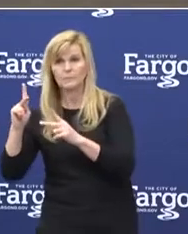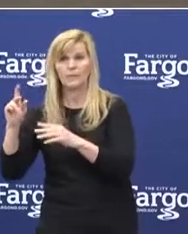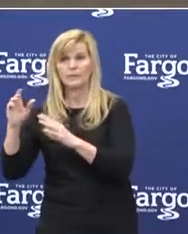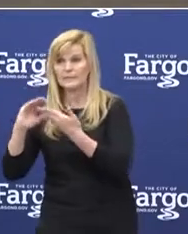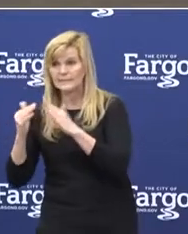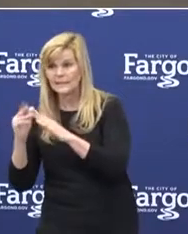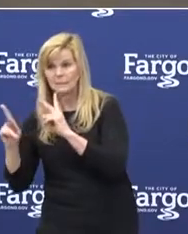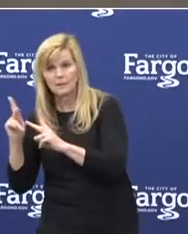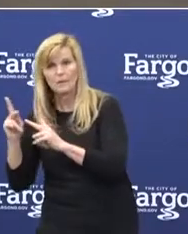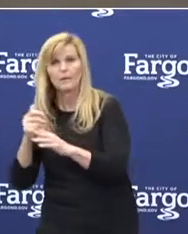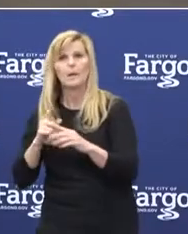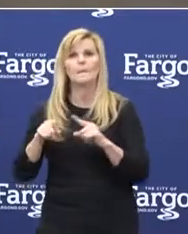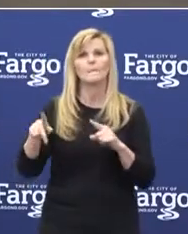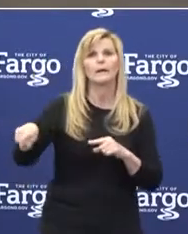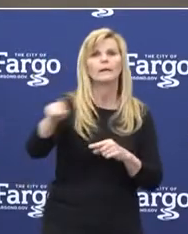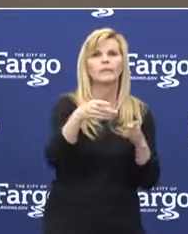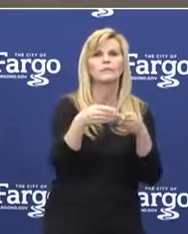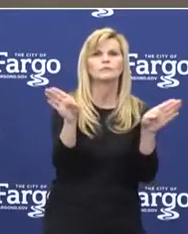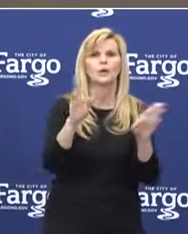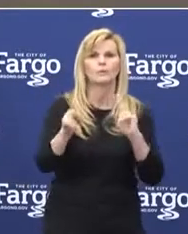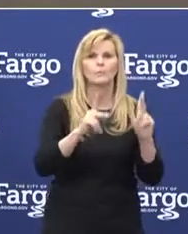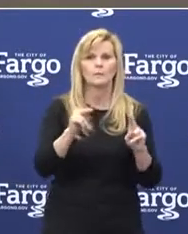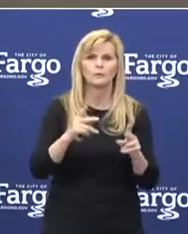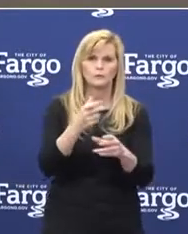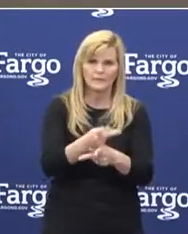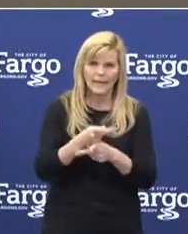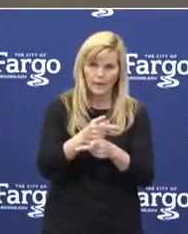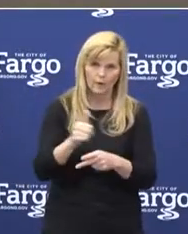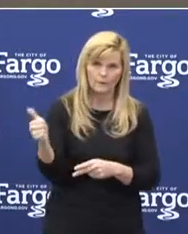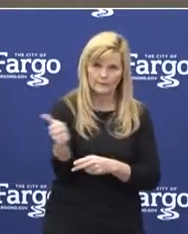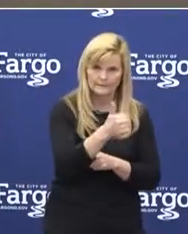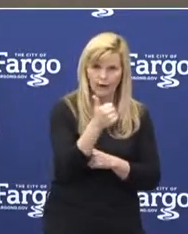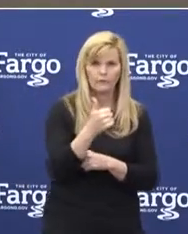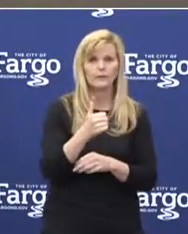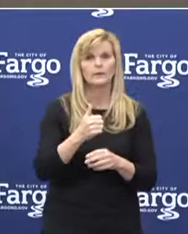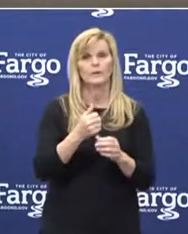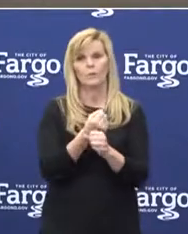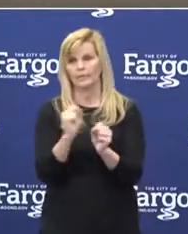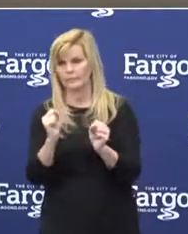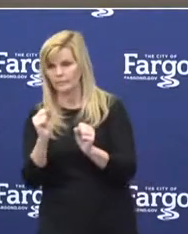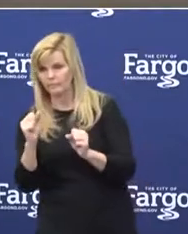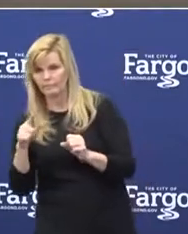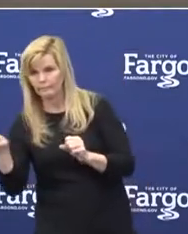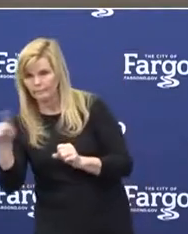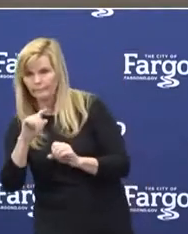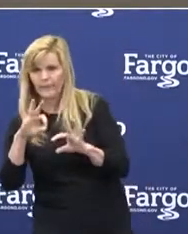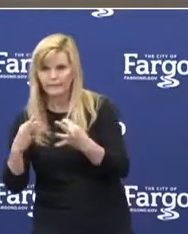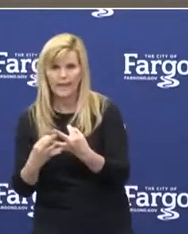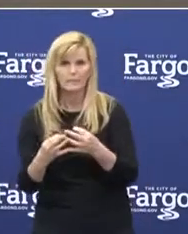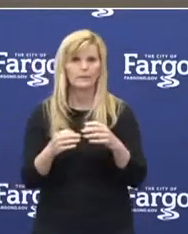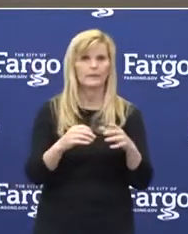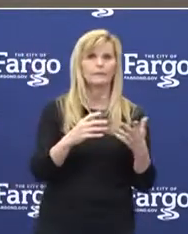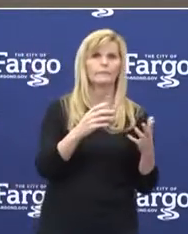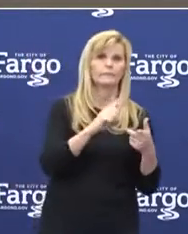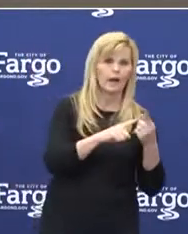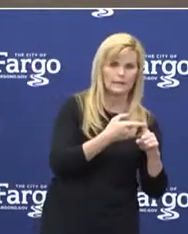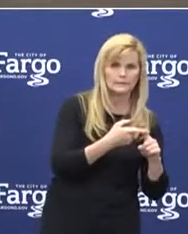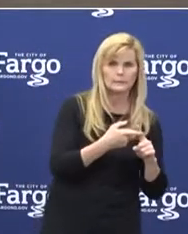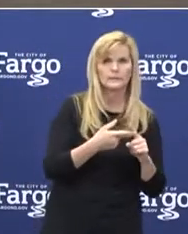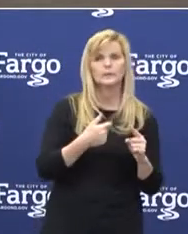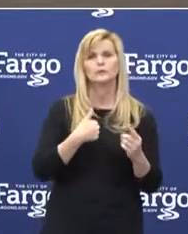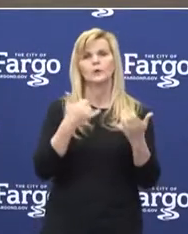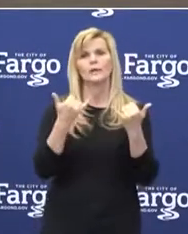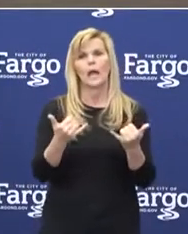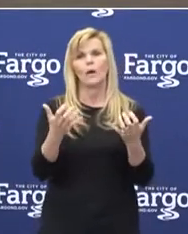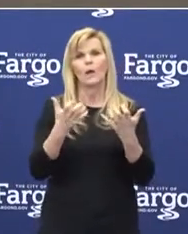actions to keep themselves, their loved ones, and our community safe. I would now like to introduce West Fargo Commission